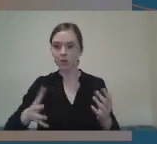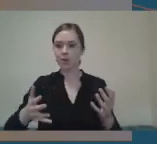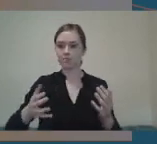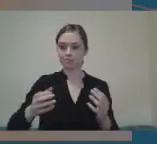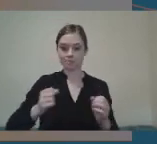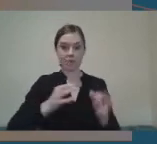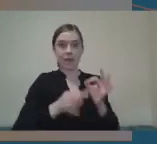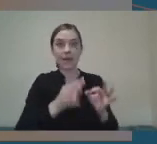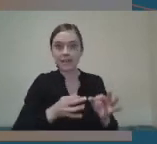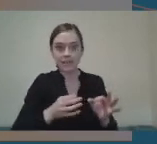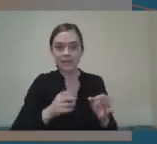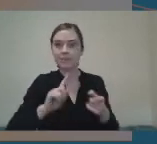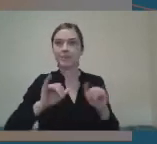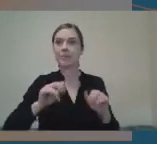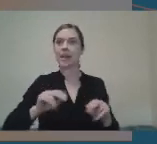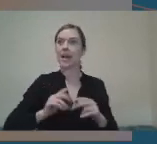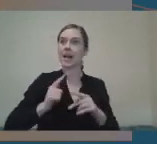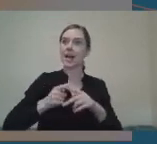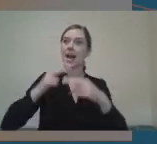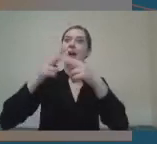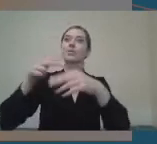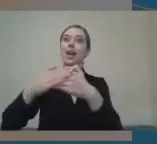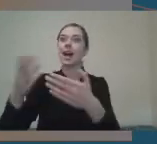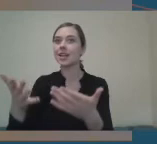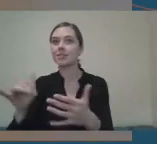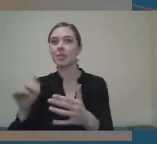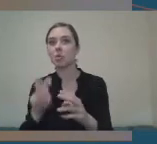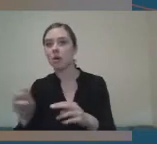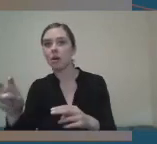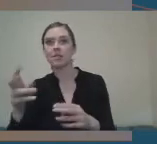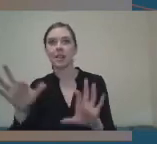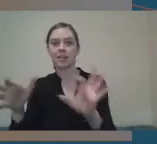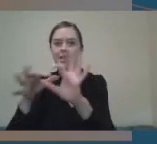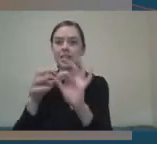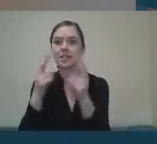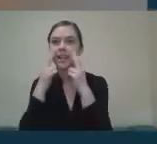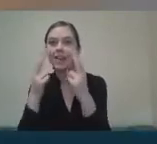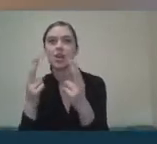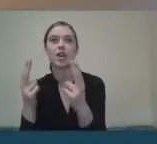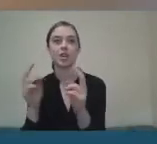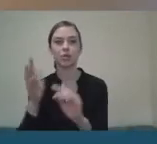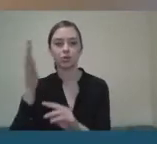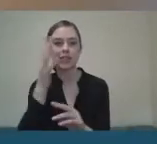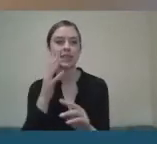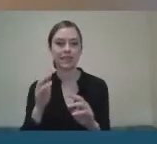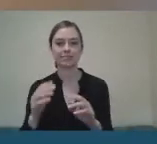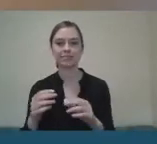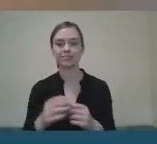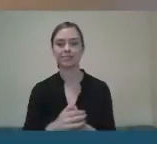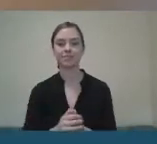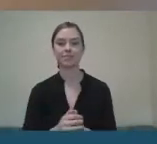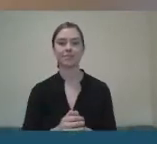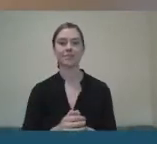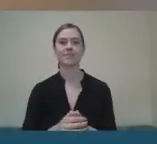connection with nature and outdoors and how much that can add value to people's lives. Yes, again and again, we're hearing that